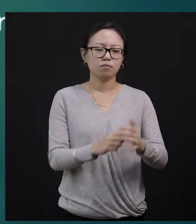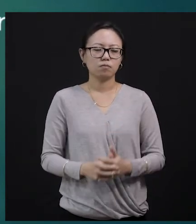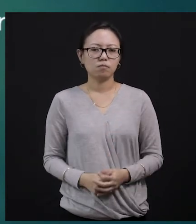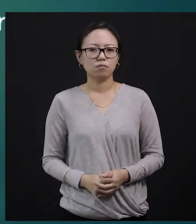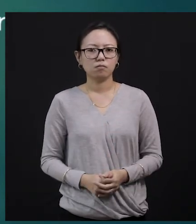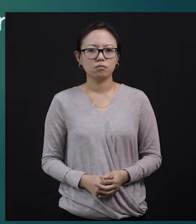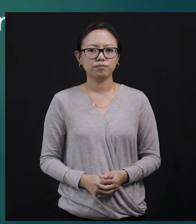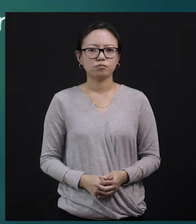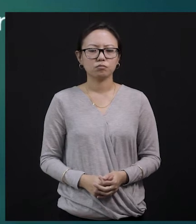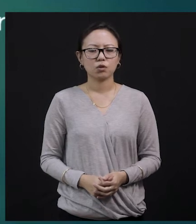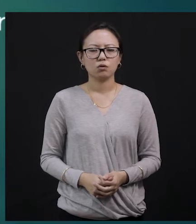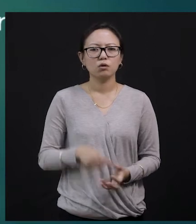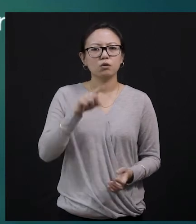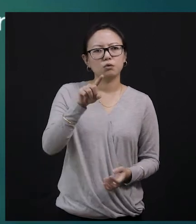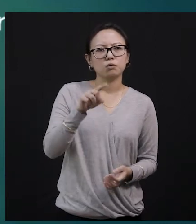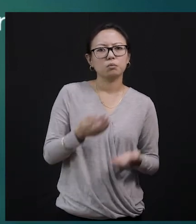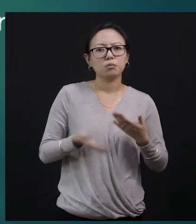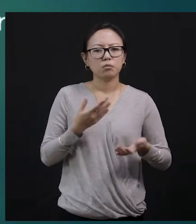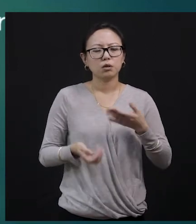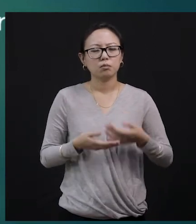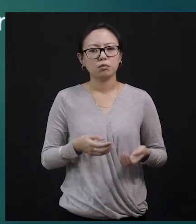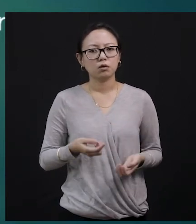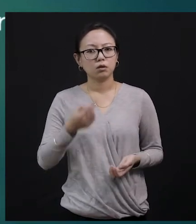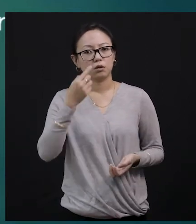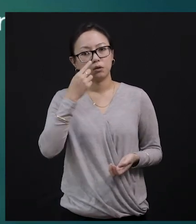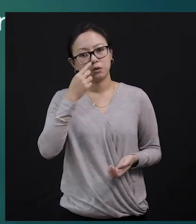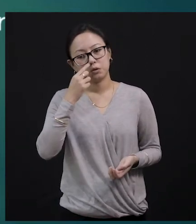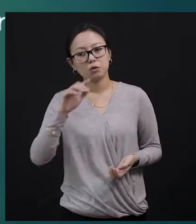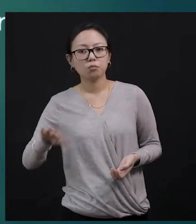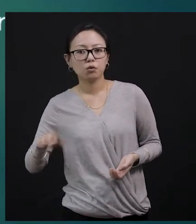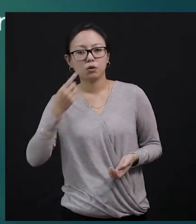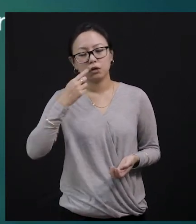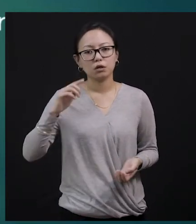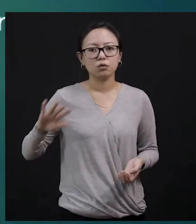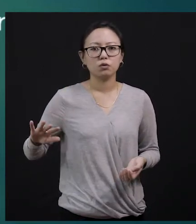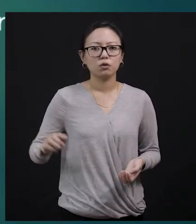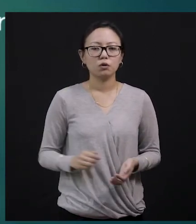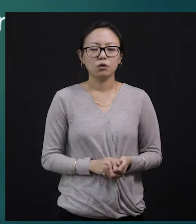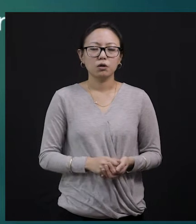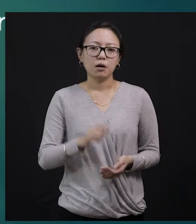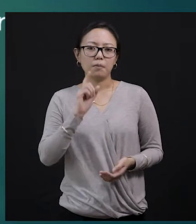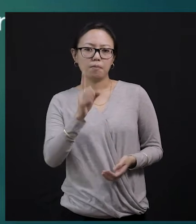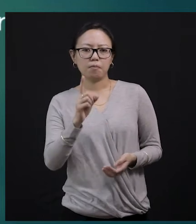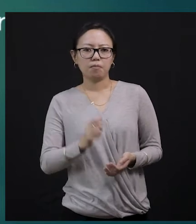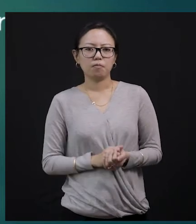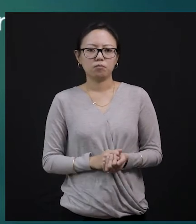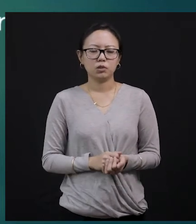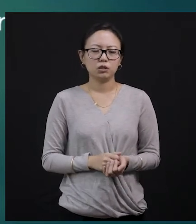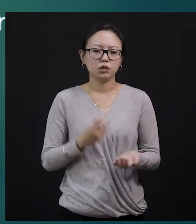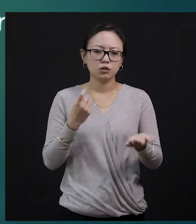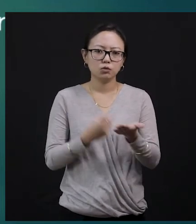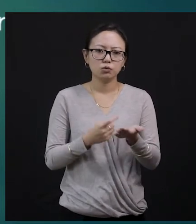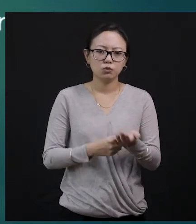Whether you are a boy or a girl, we should also act like this boy, keeping the promise and also remaining